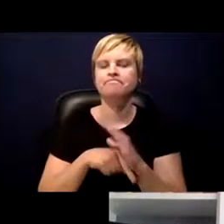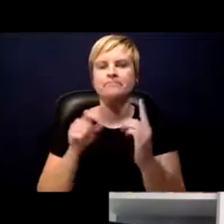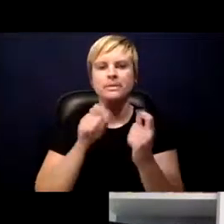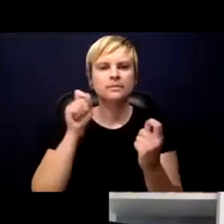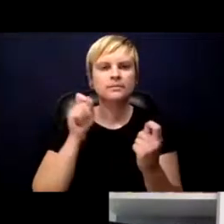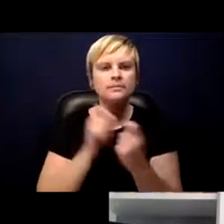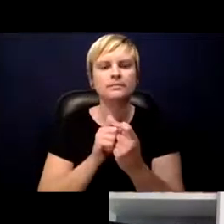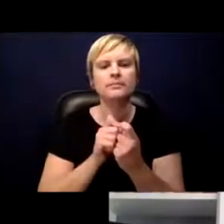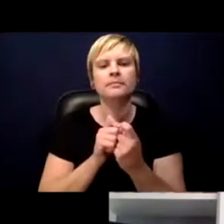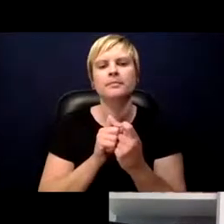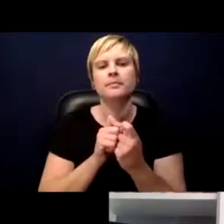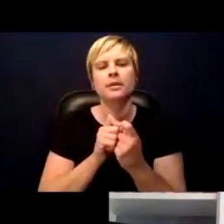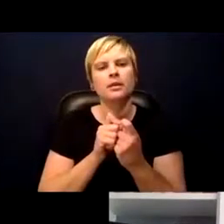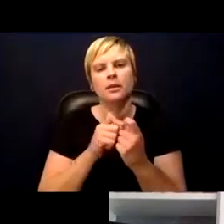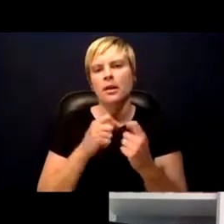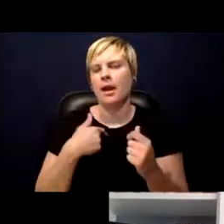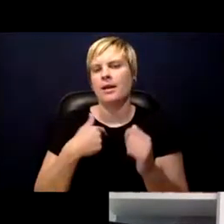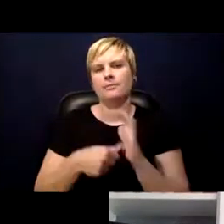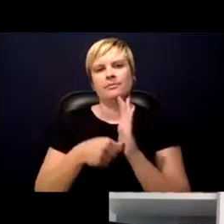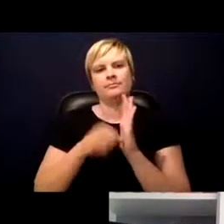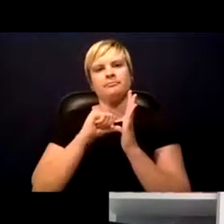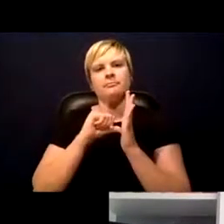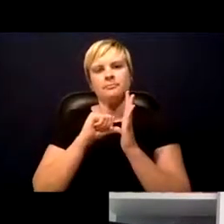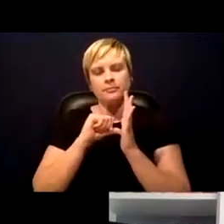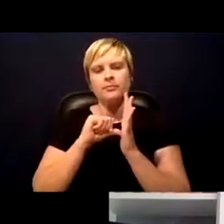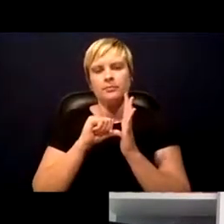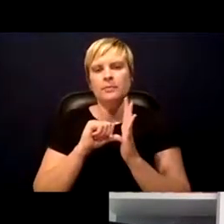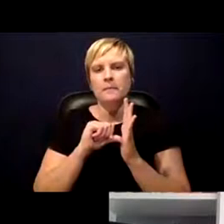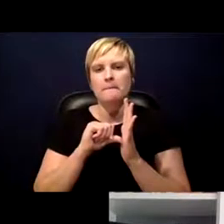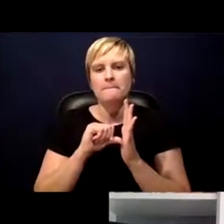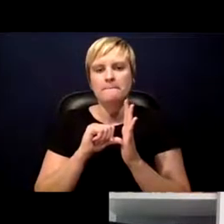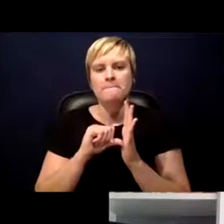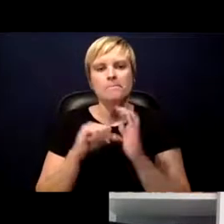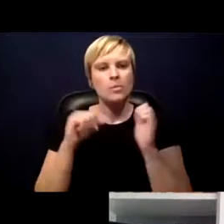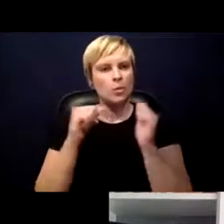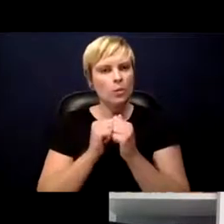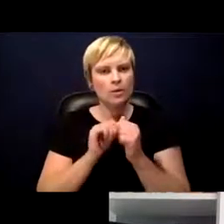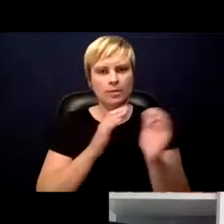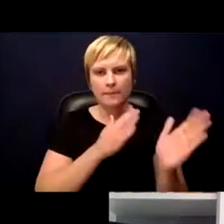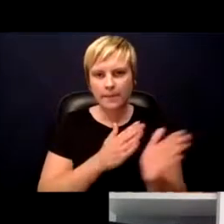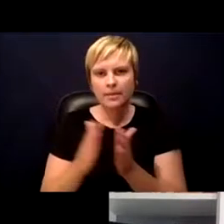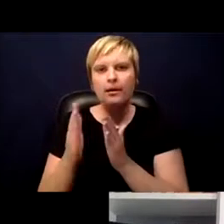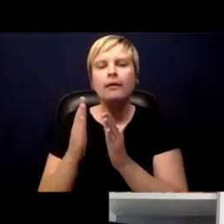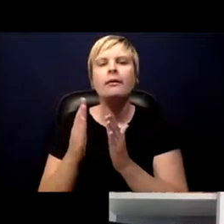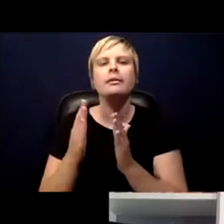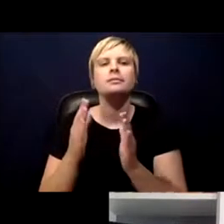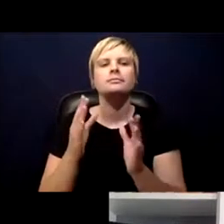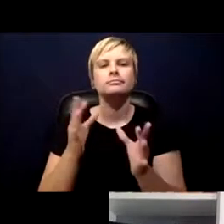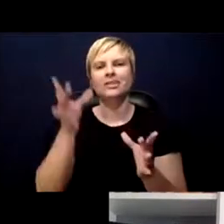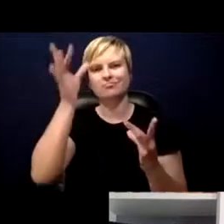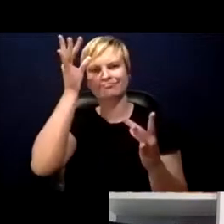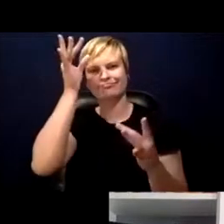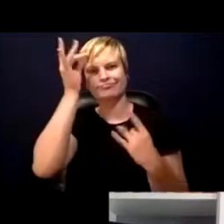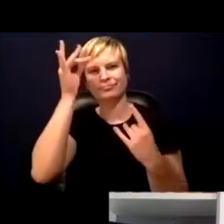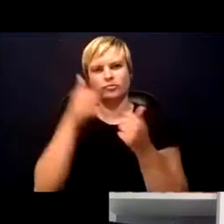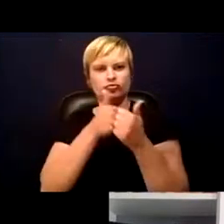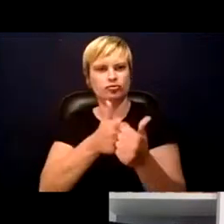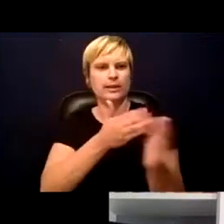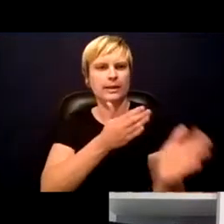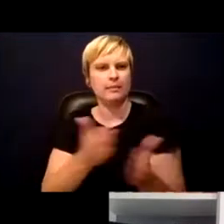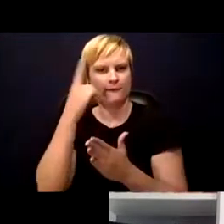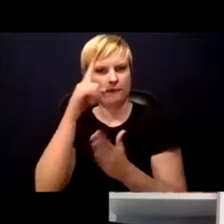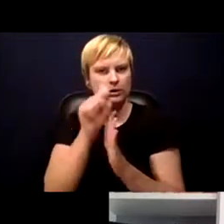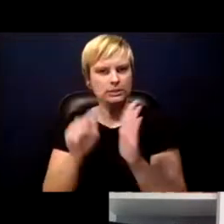so impressed with the contact tracing plan for the state of Delaware. I think